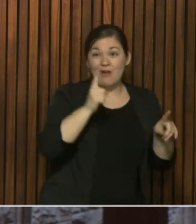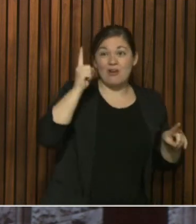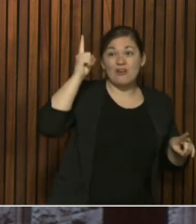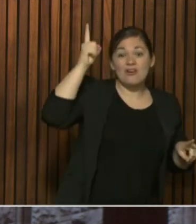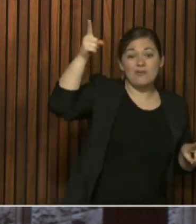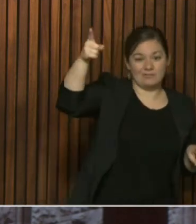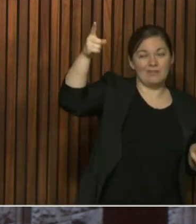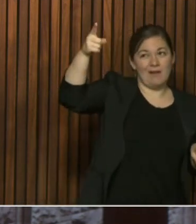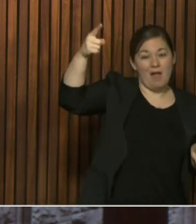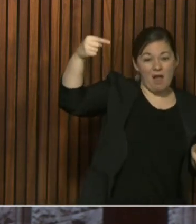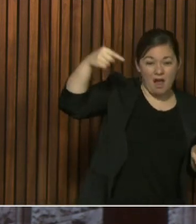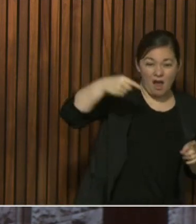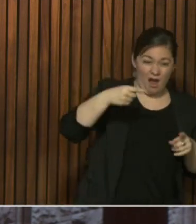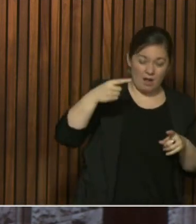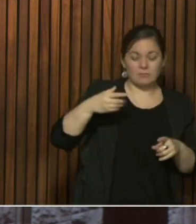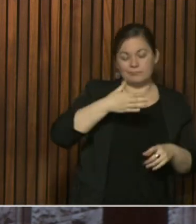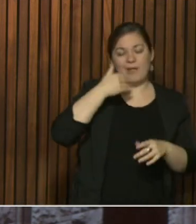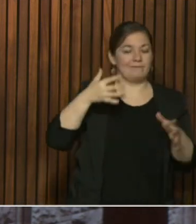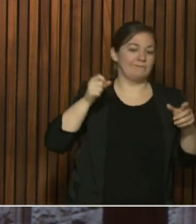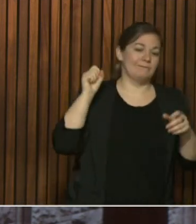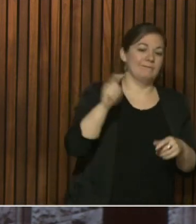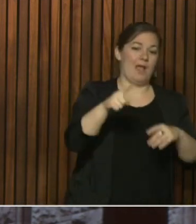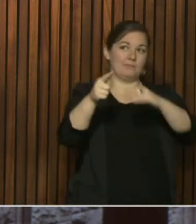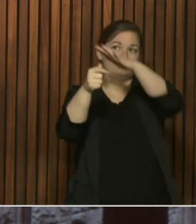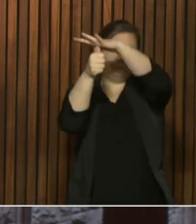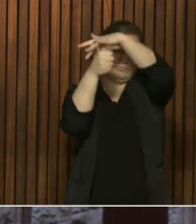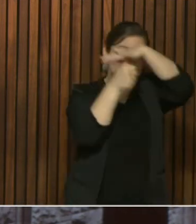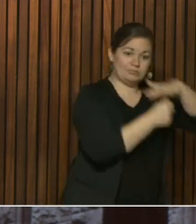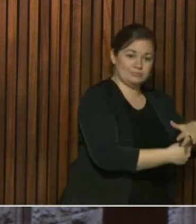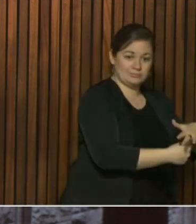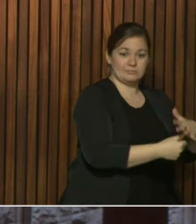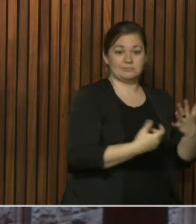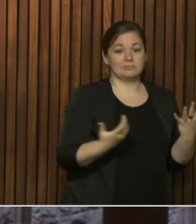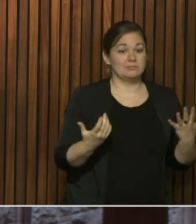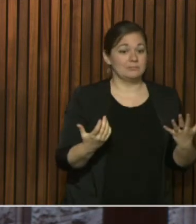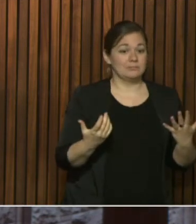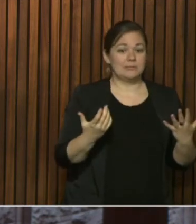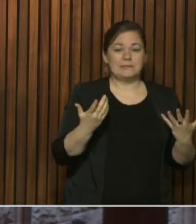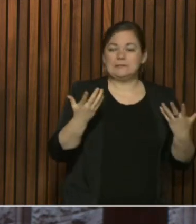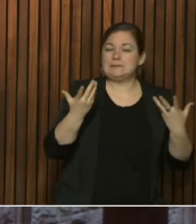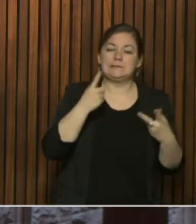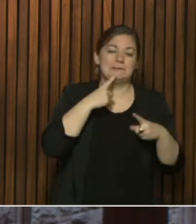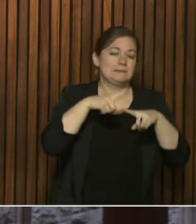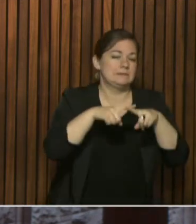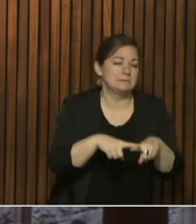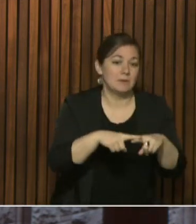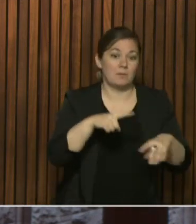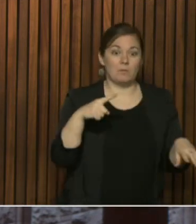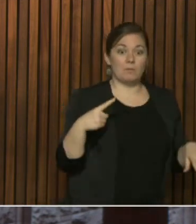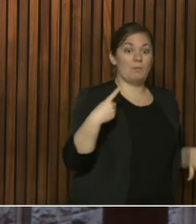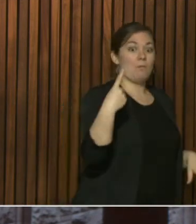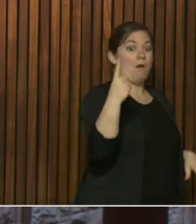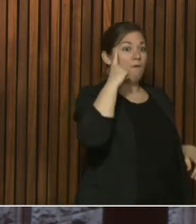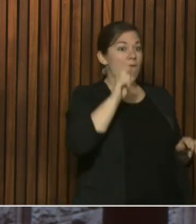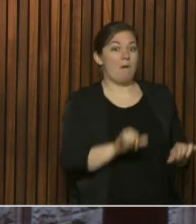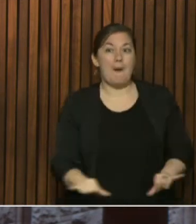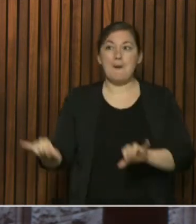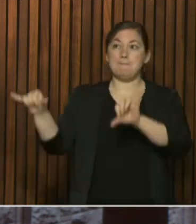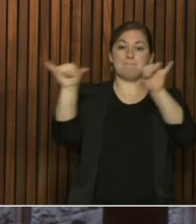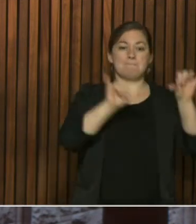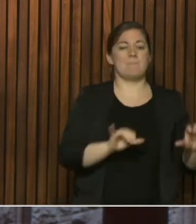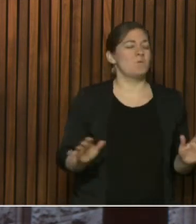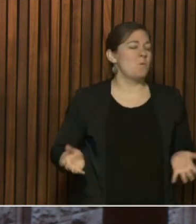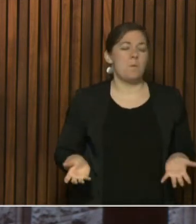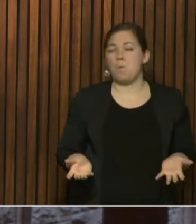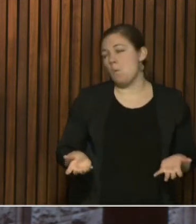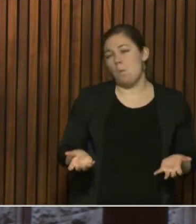handled. So there's many strategies that can be undertaken and that's why there's no cookie cutter approach. It depends on the circumstances and that's